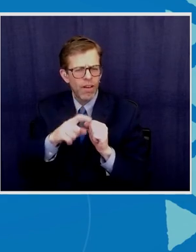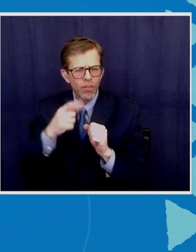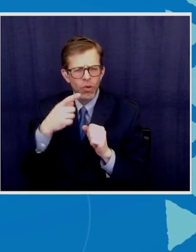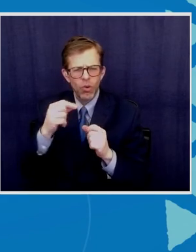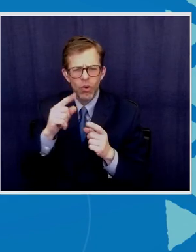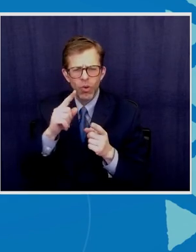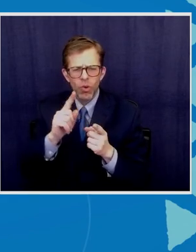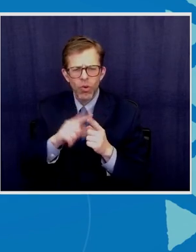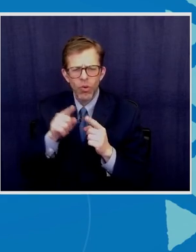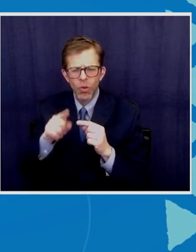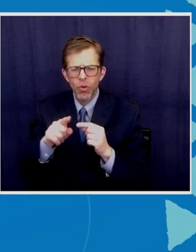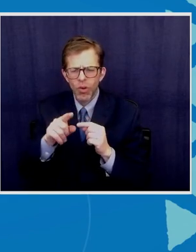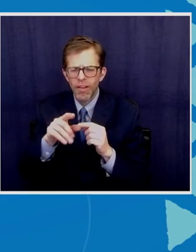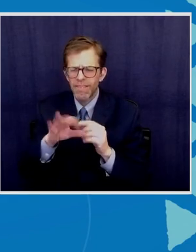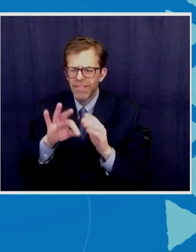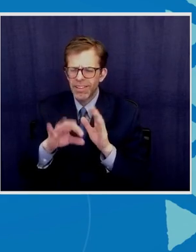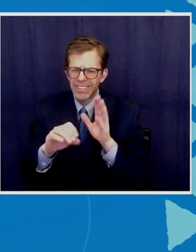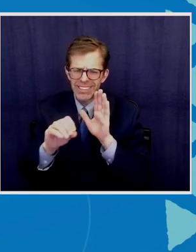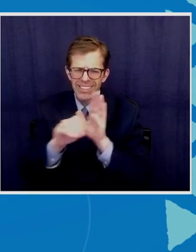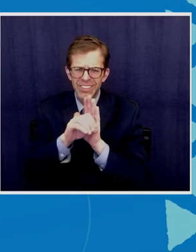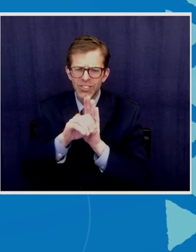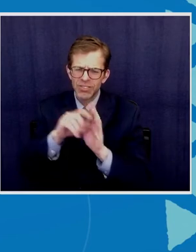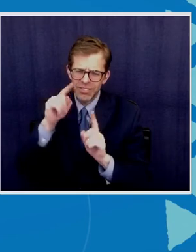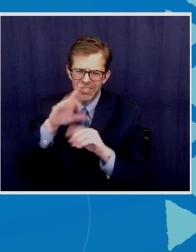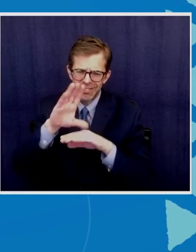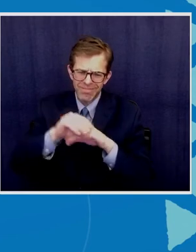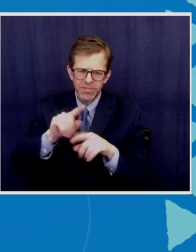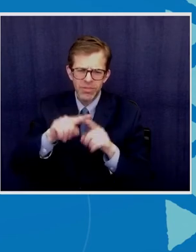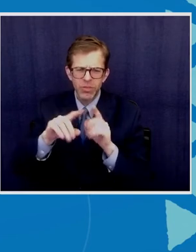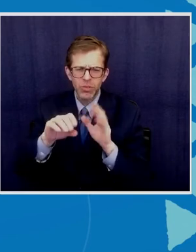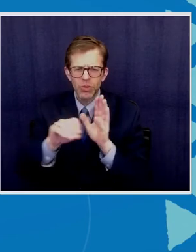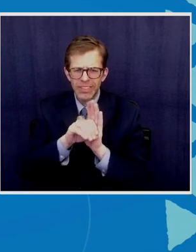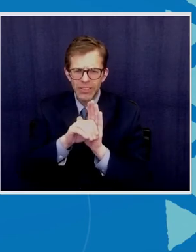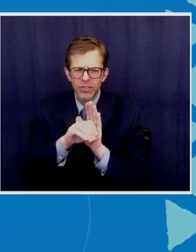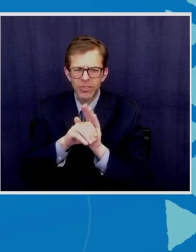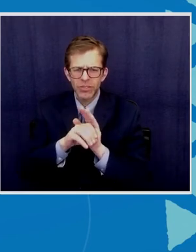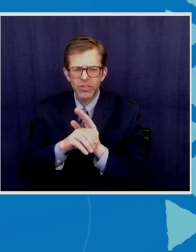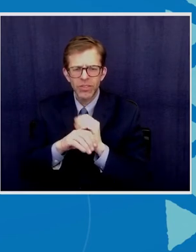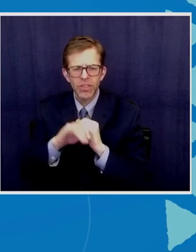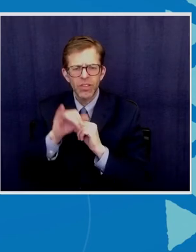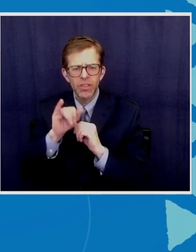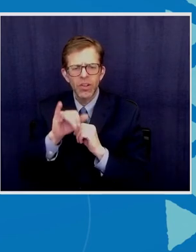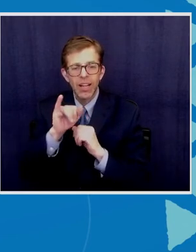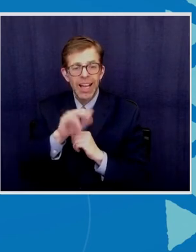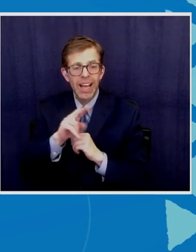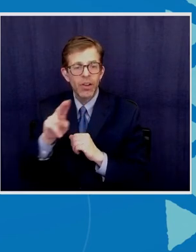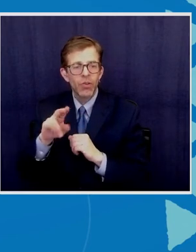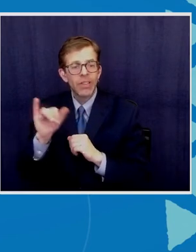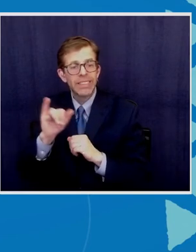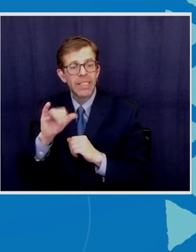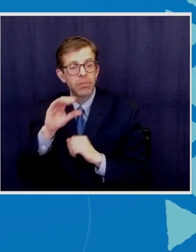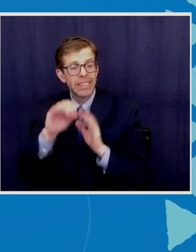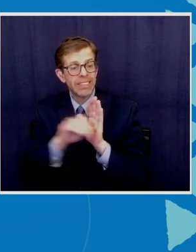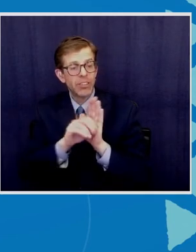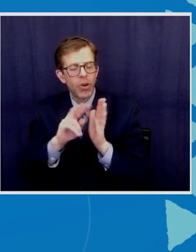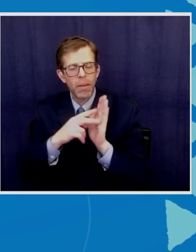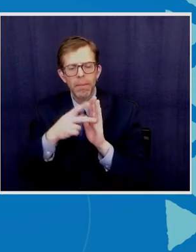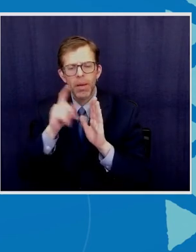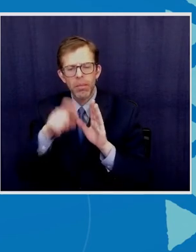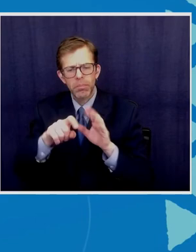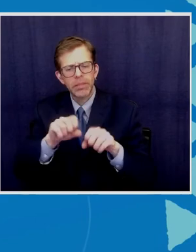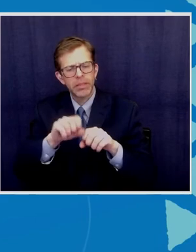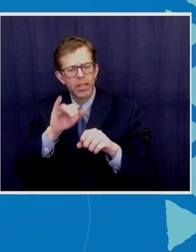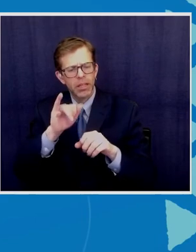zero and tolerance zero tolerance zero in terms of IAU means to criminalize the illegal fishing at sea